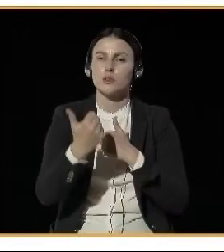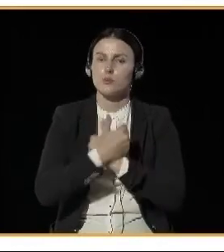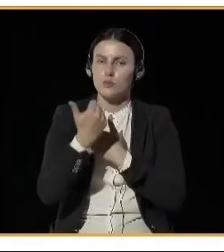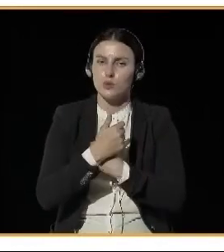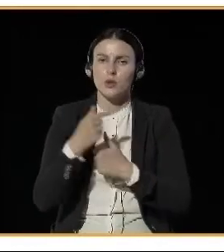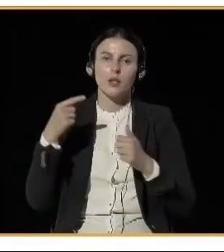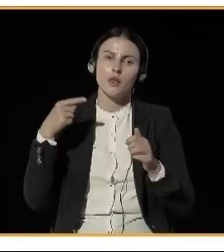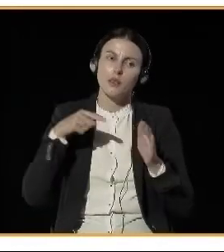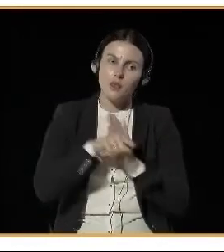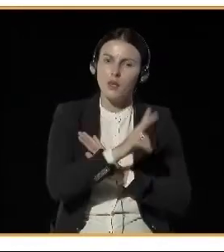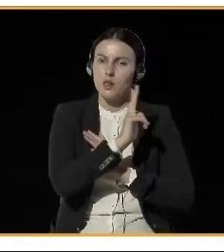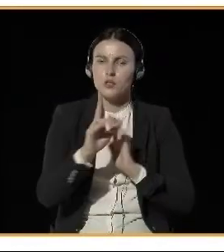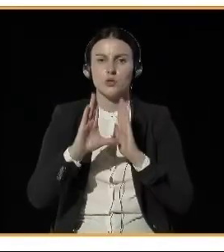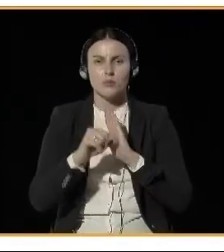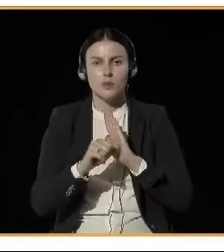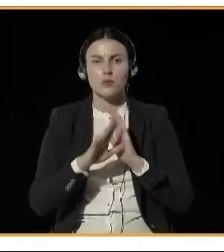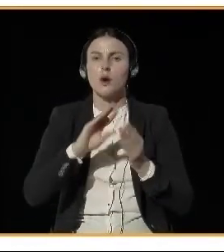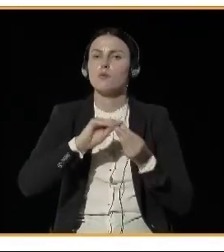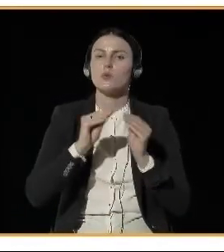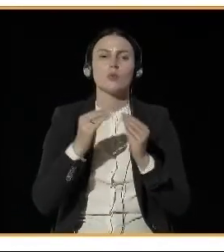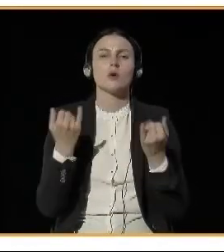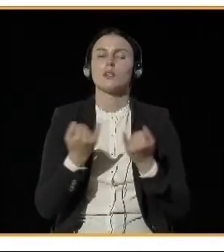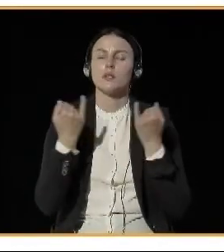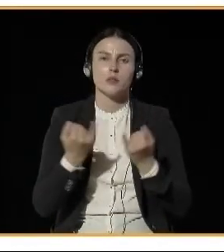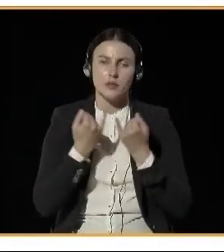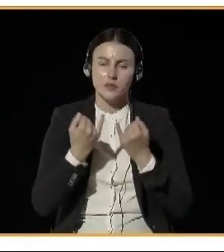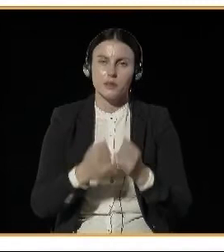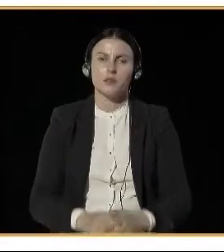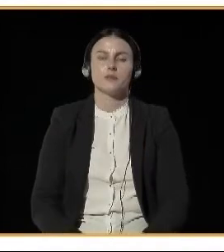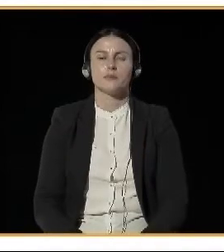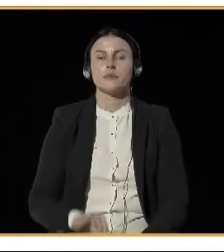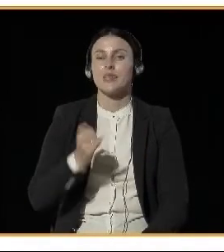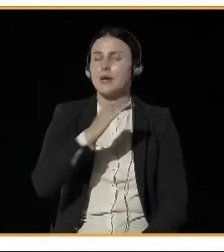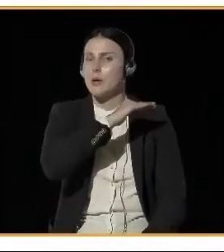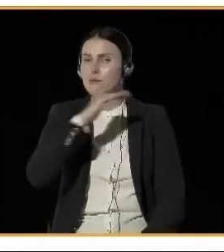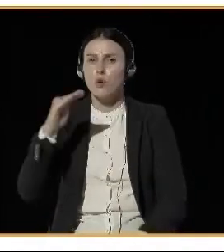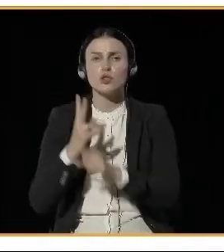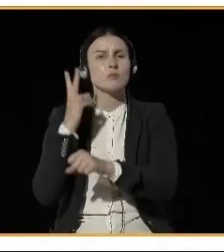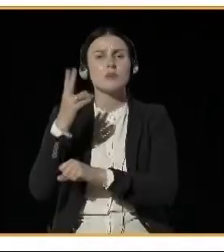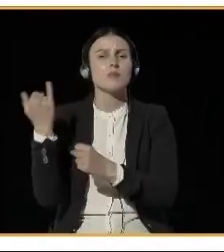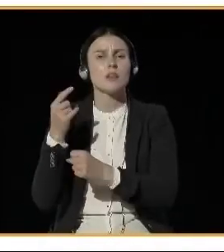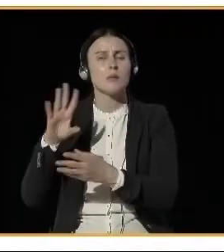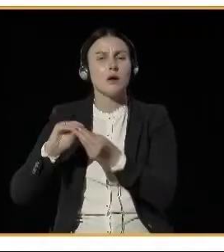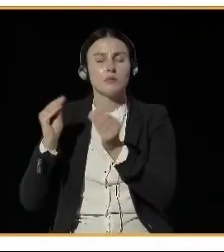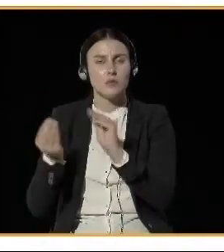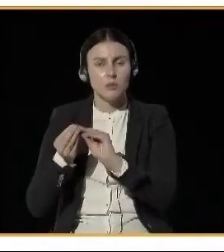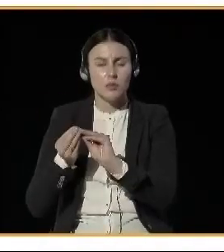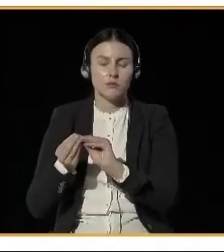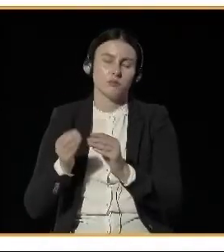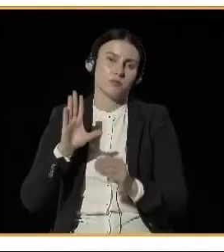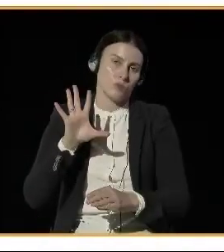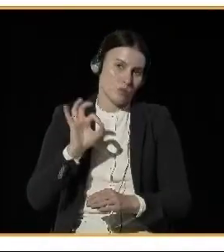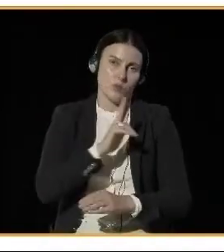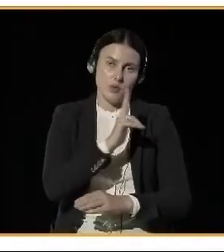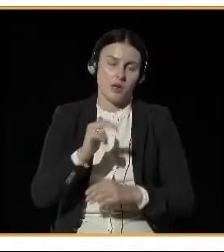problem and the level of the problem because each city may face different